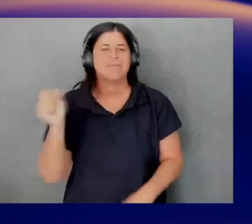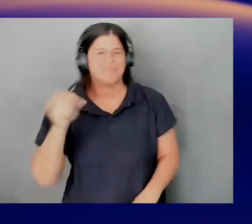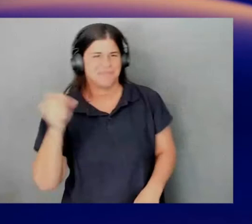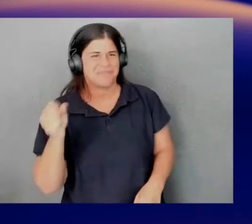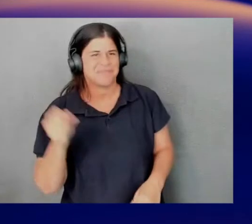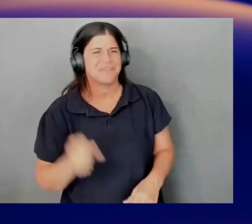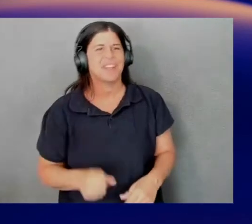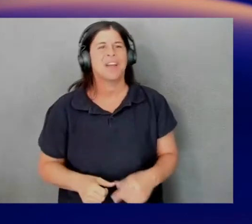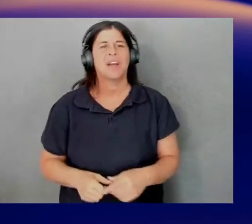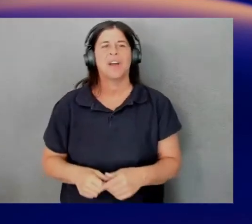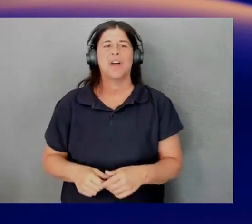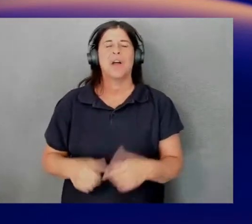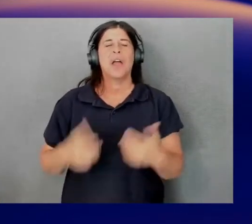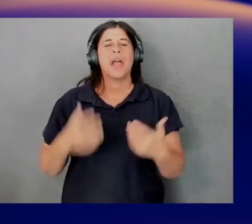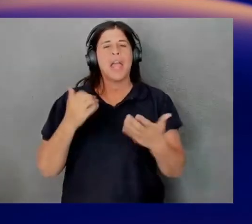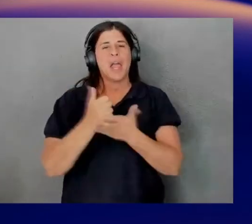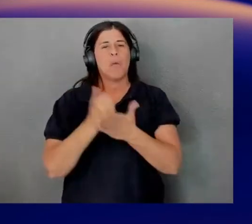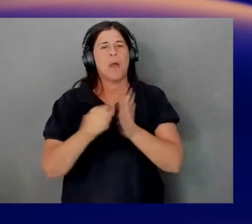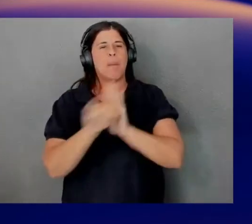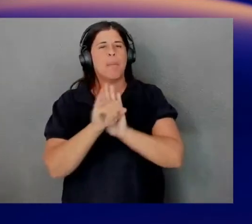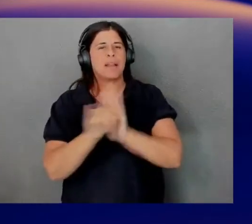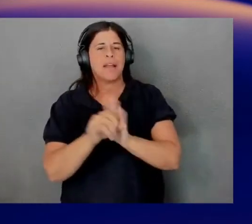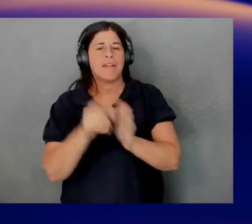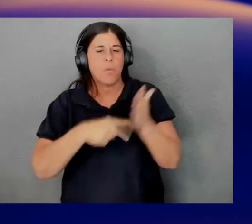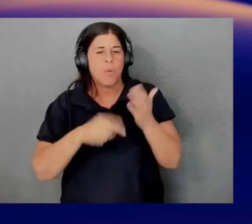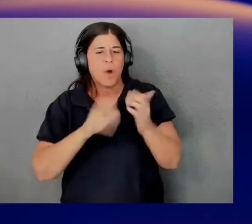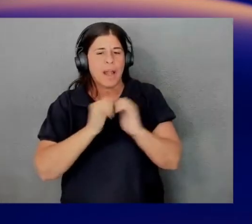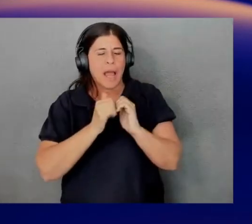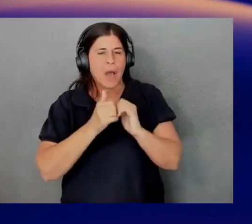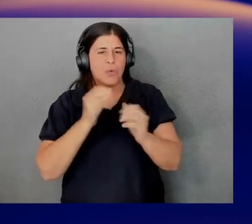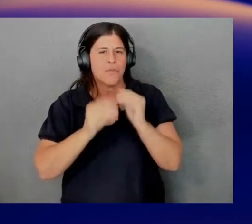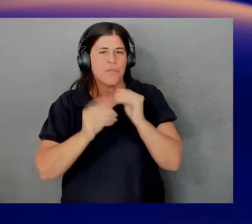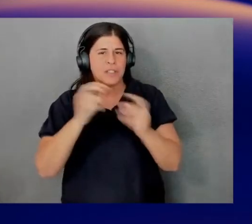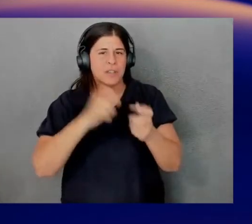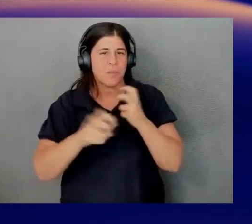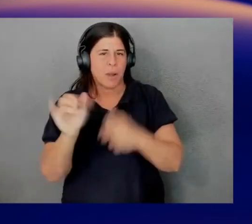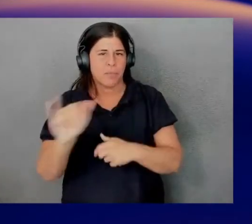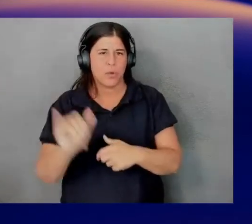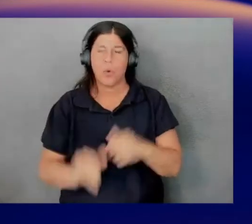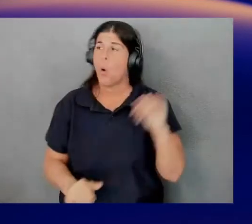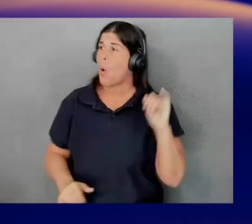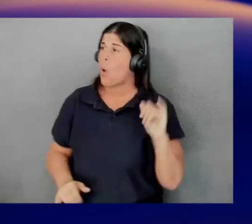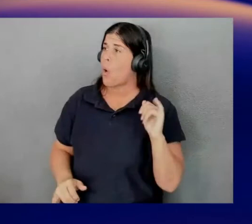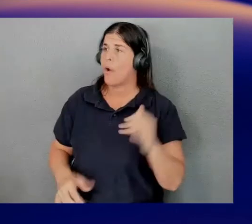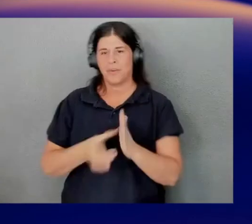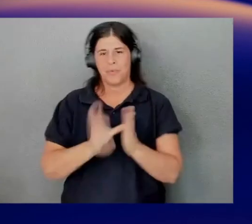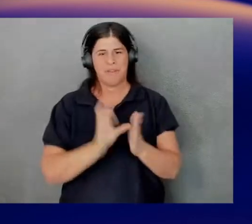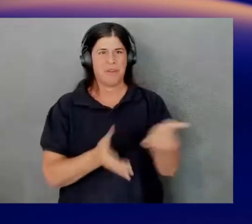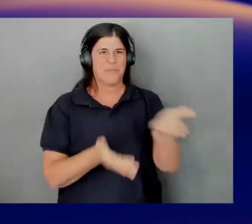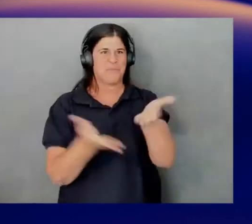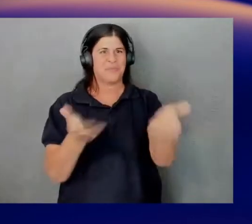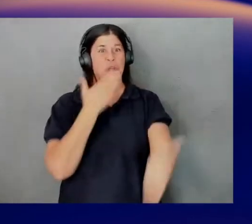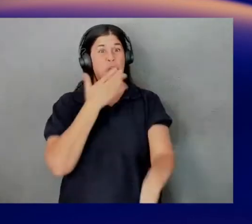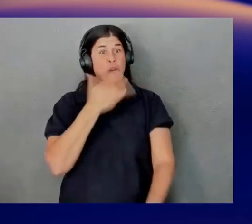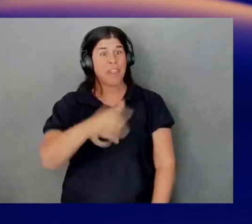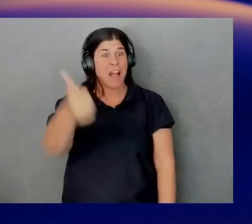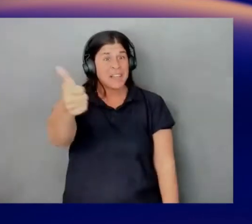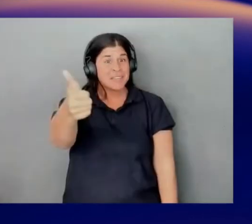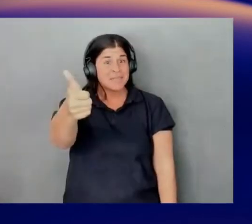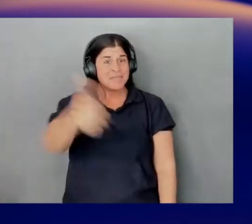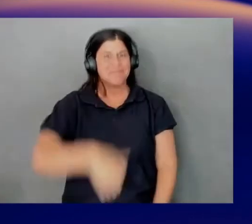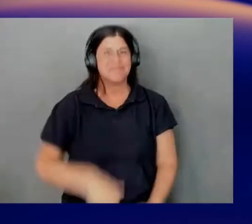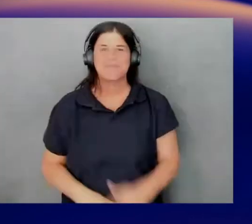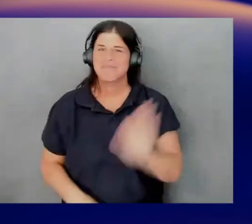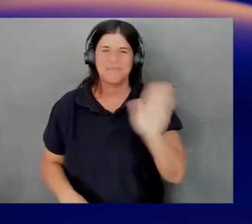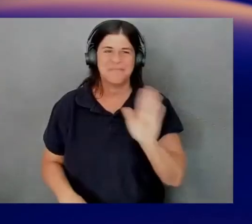help identify what you need to do to fix the problem, too. Right. Yeah. So, we're not just doing this review and saying, hey, good luck. Right. We'll give you that